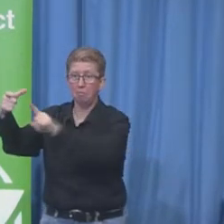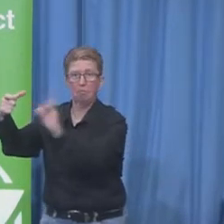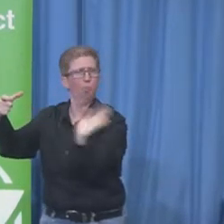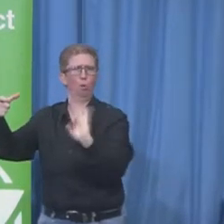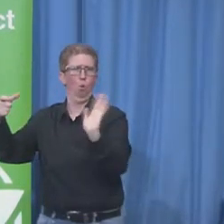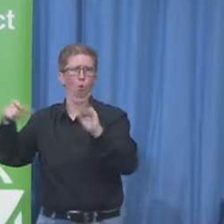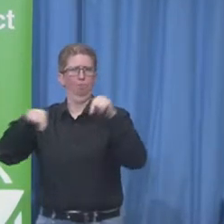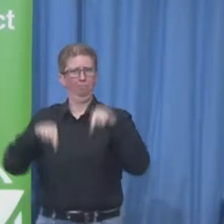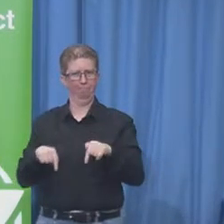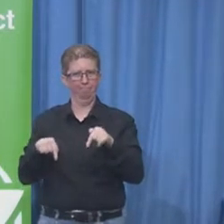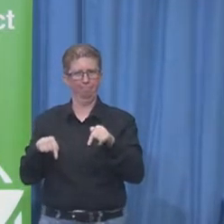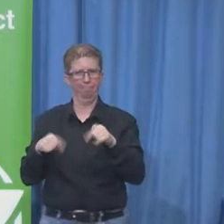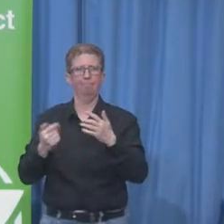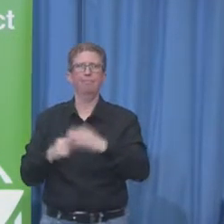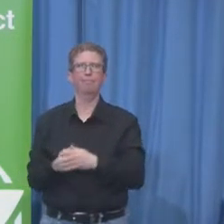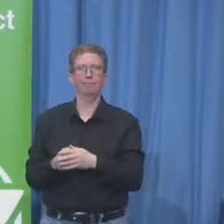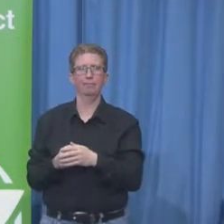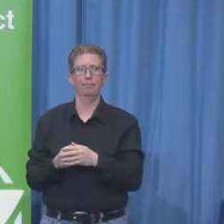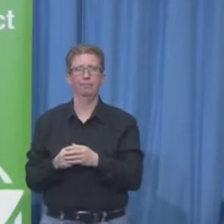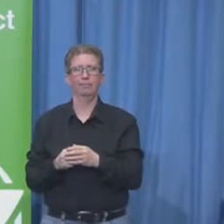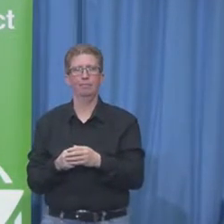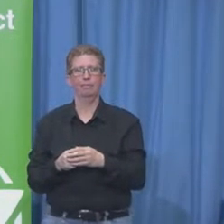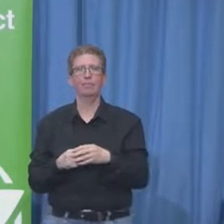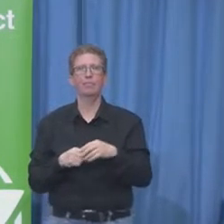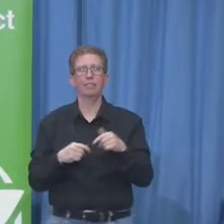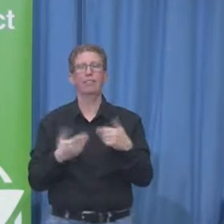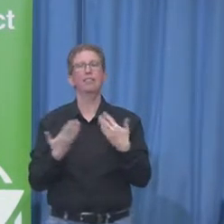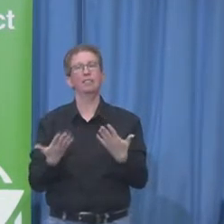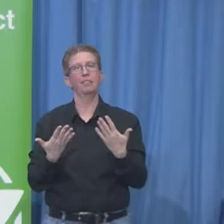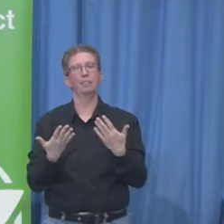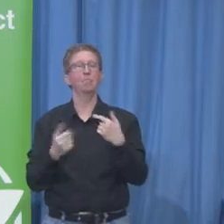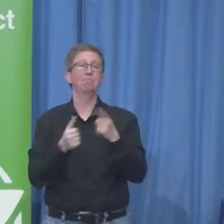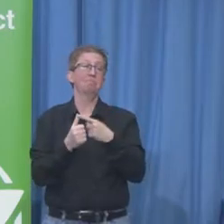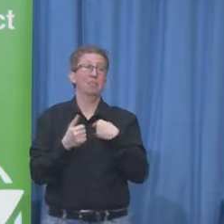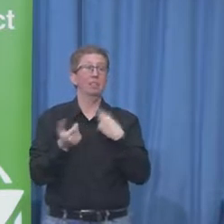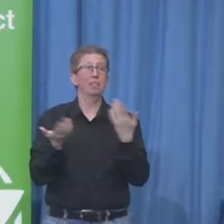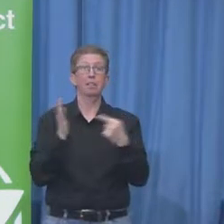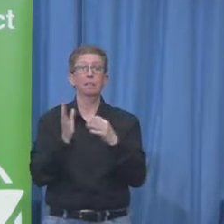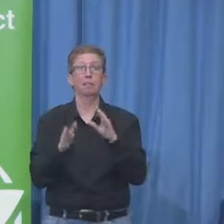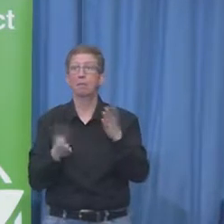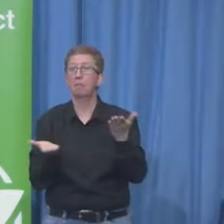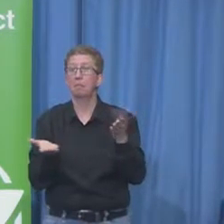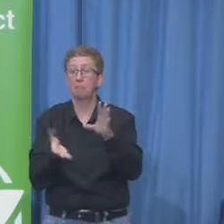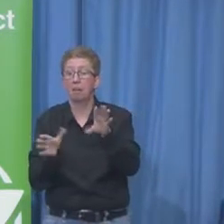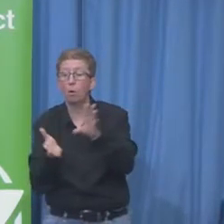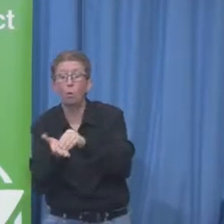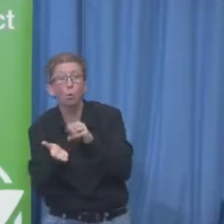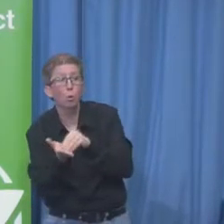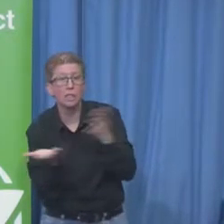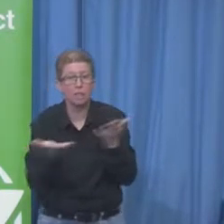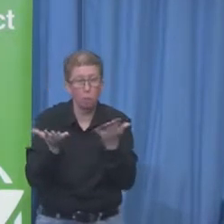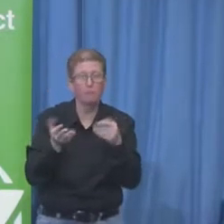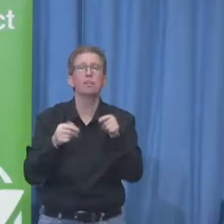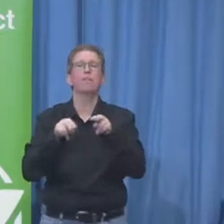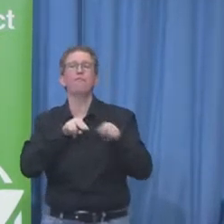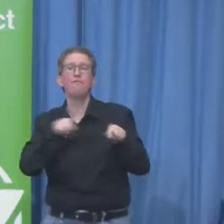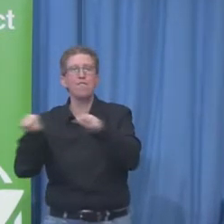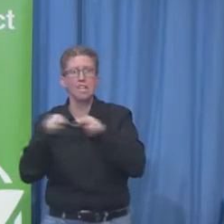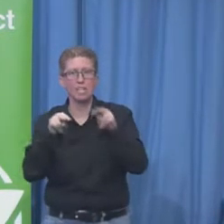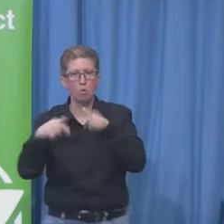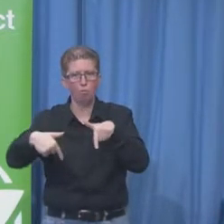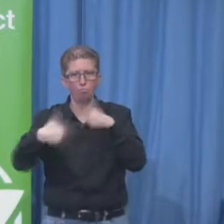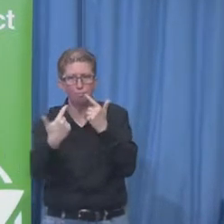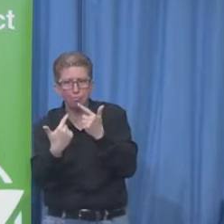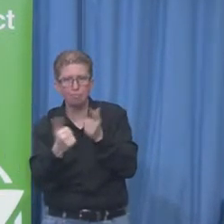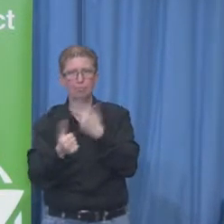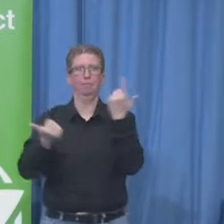collaboration technology. We identified specific roles that we thought we could hire people